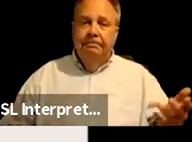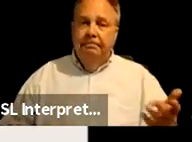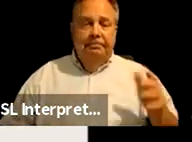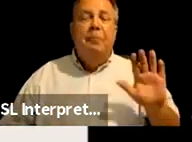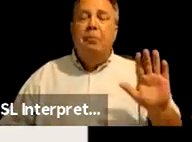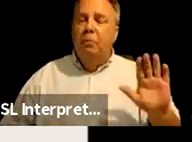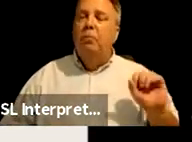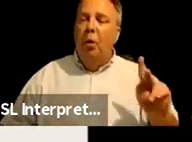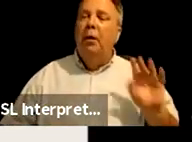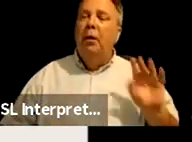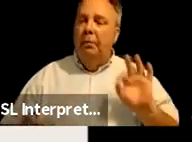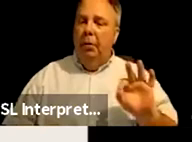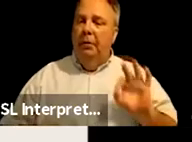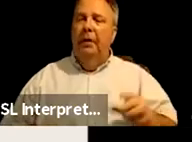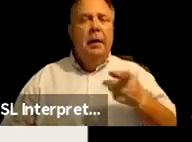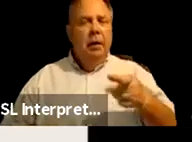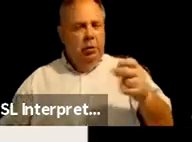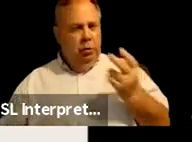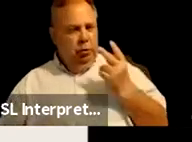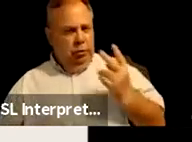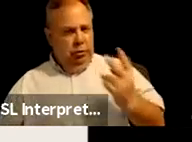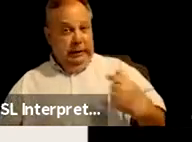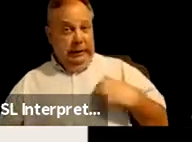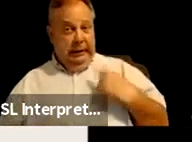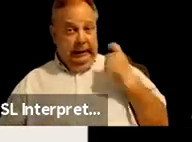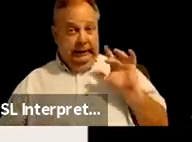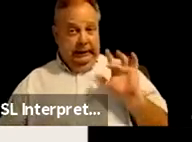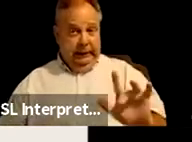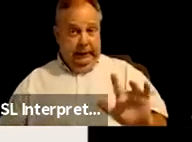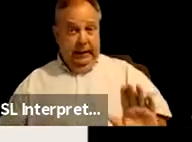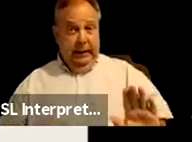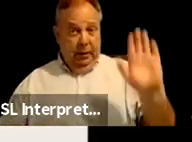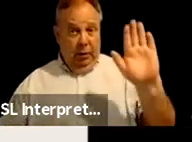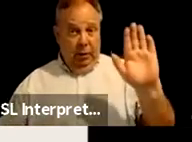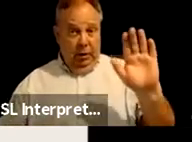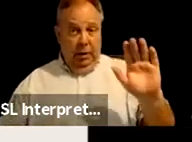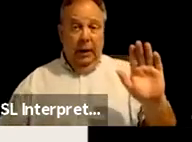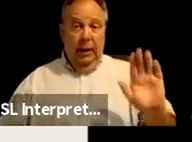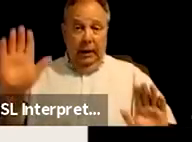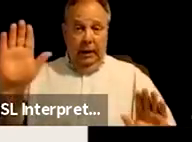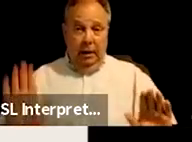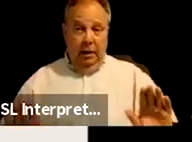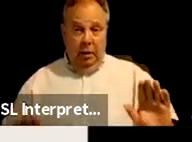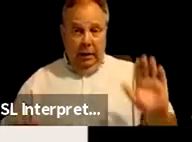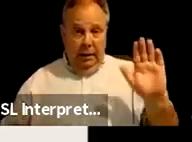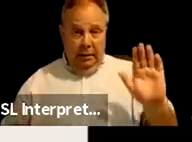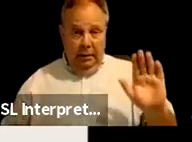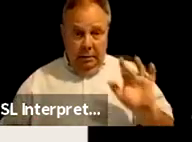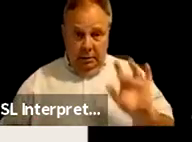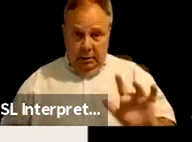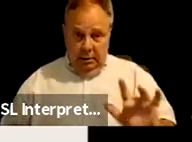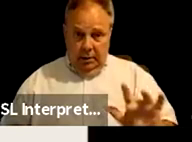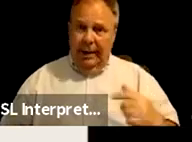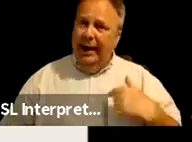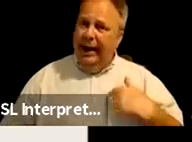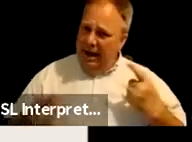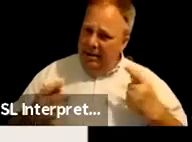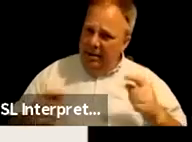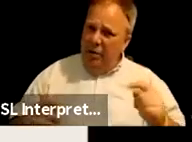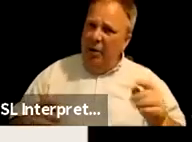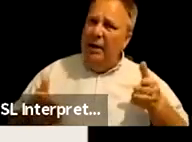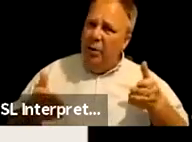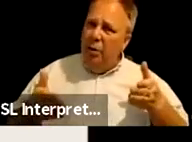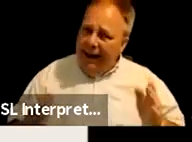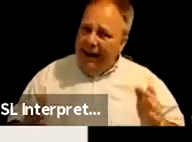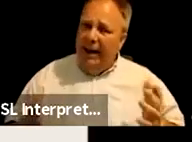that, okay, perfect. You should see, like, I just clicked the raised hand and low hand. And I'm trying to allow